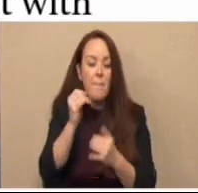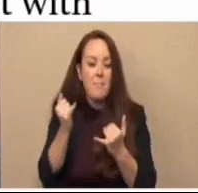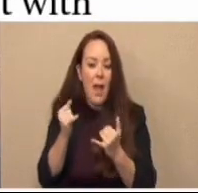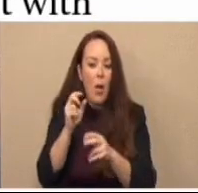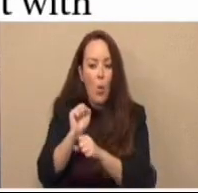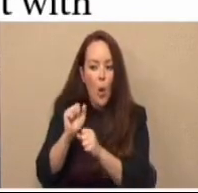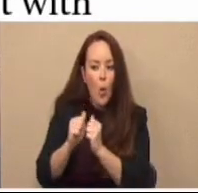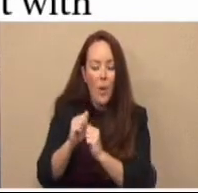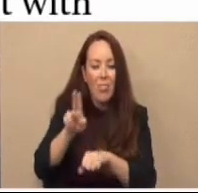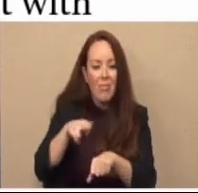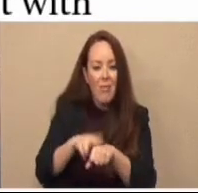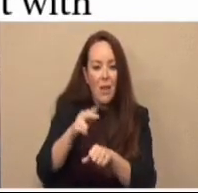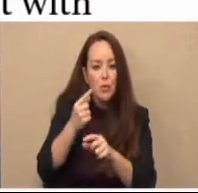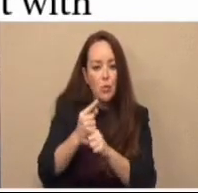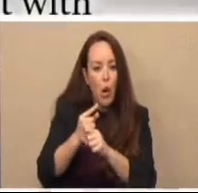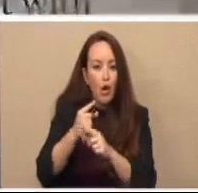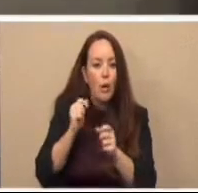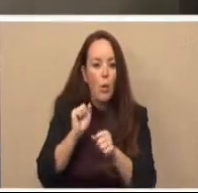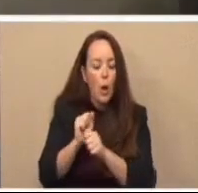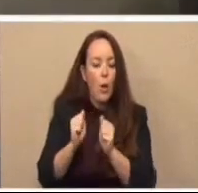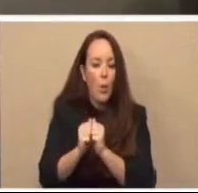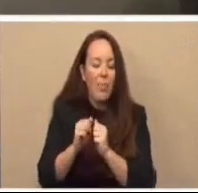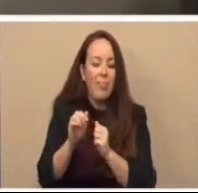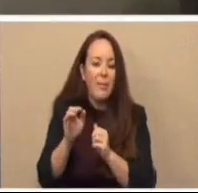with fatality management.